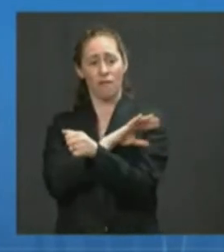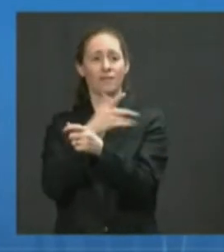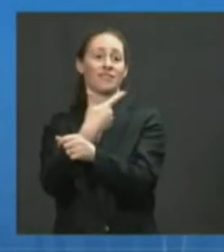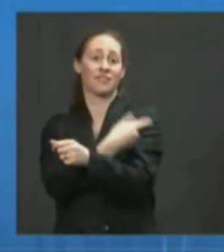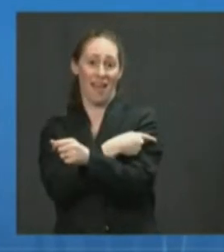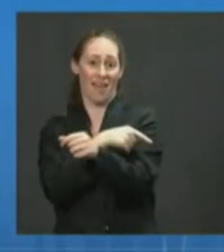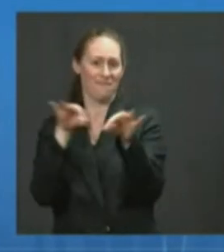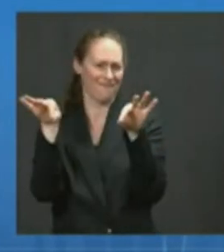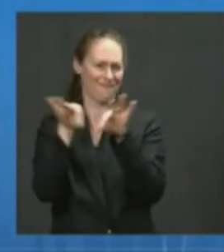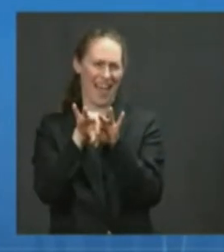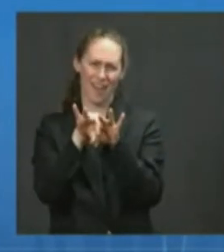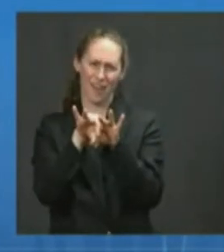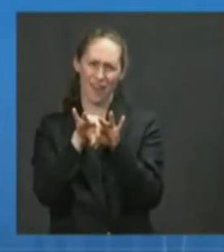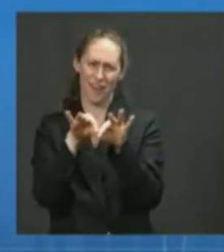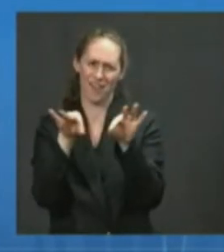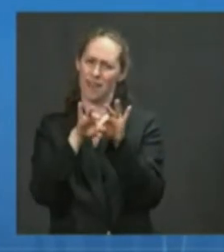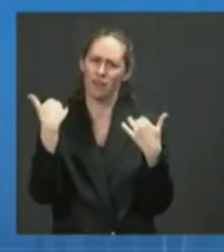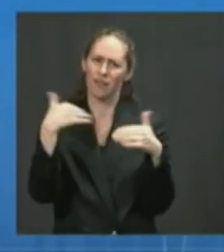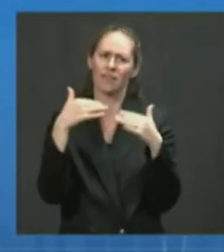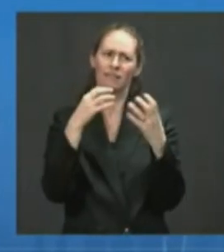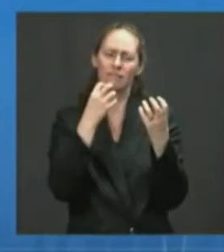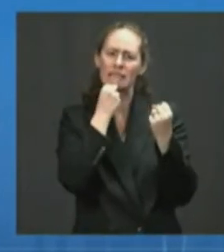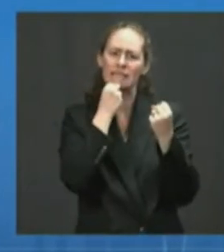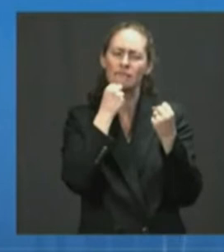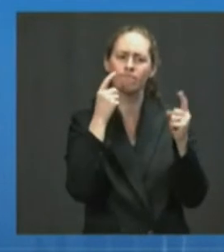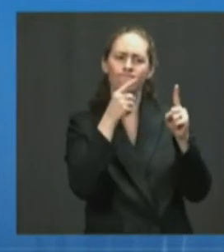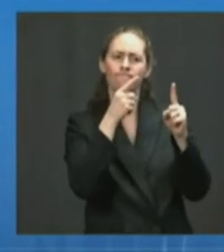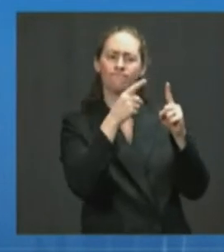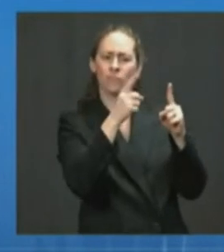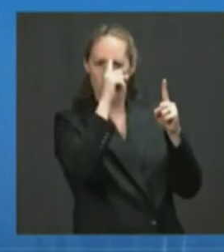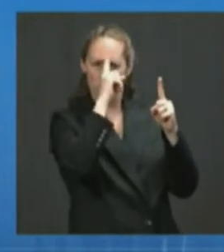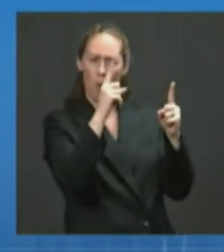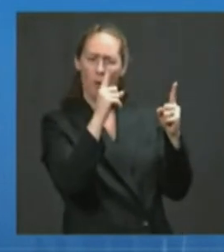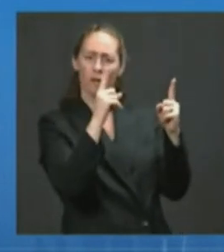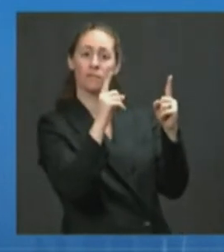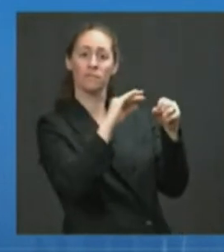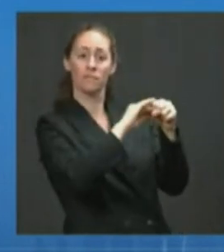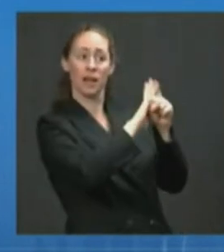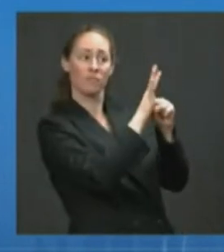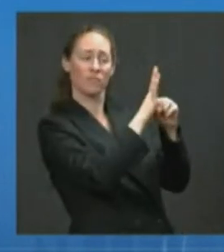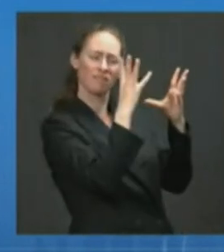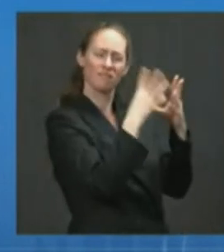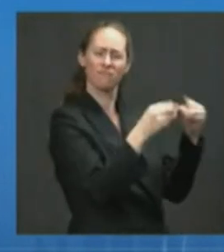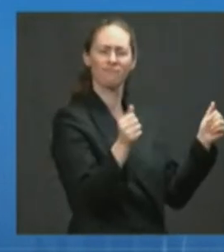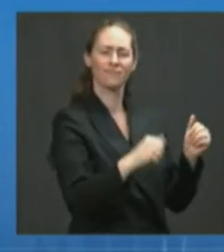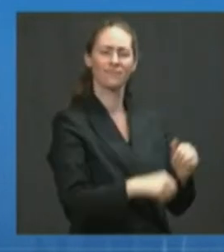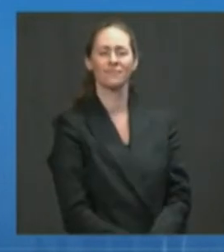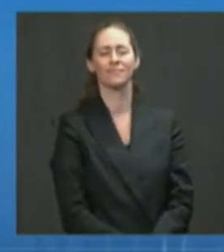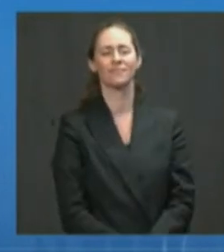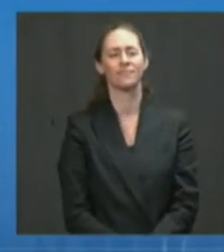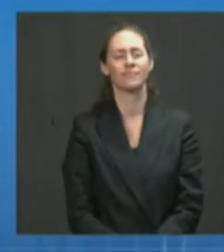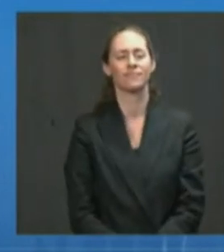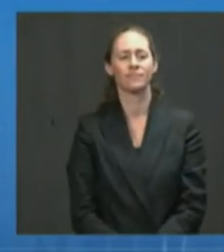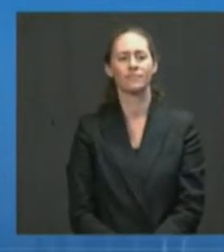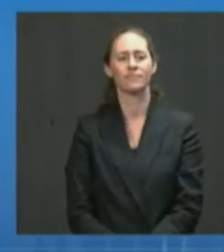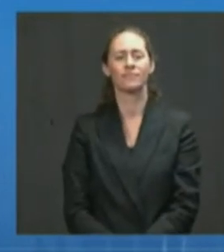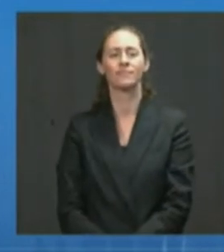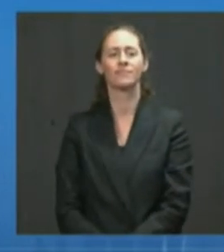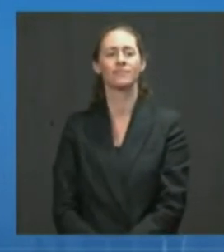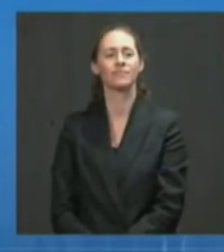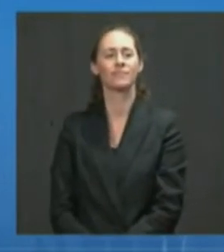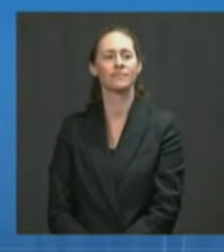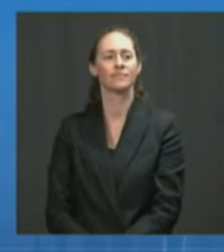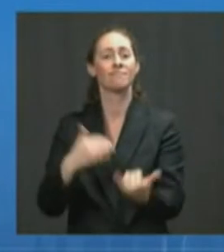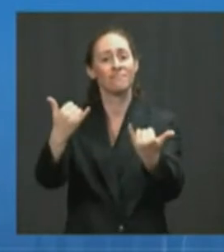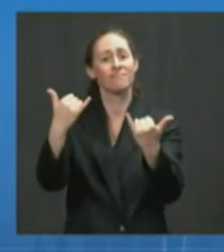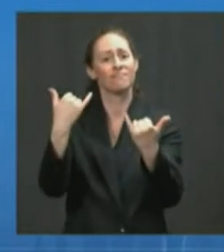vaccinated is a standard. One closer to putting this pandemic behind us. So we're making continued progress in our